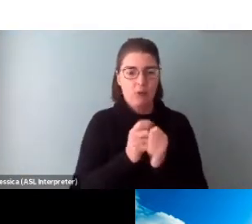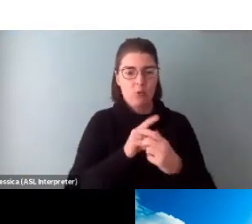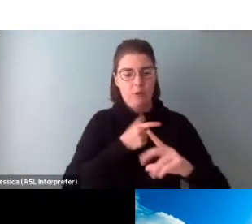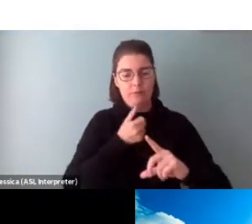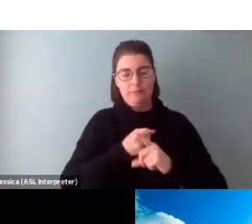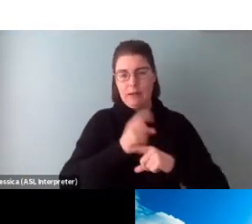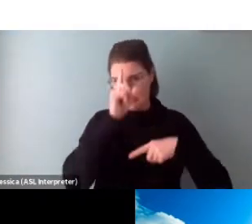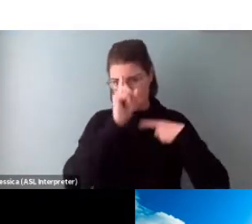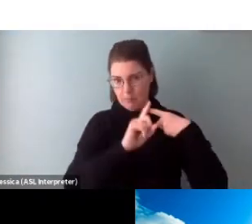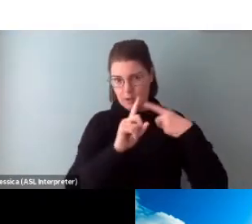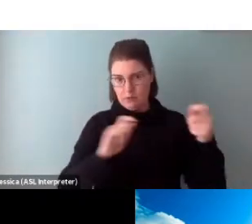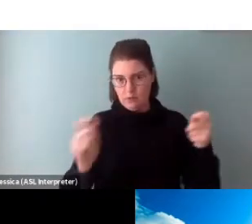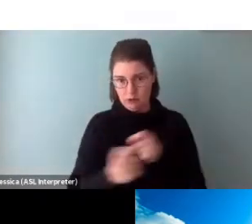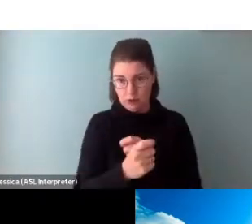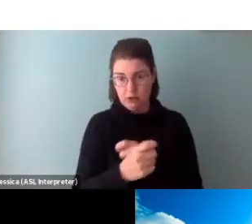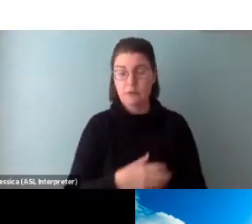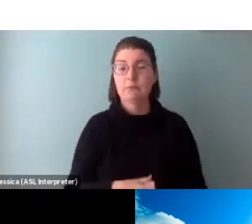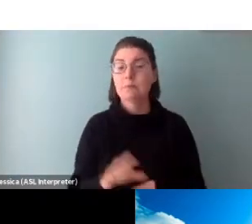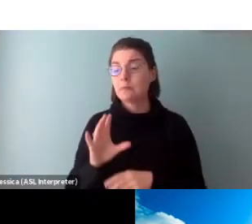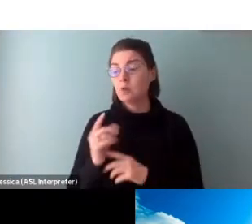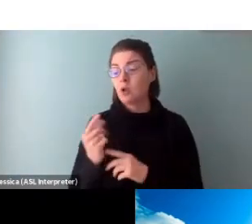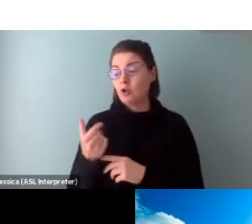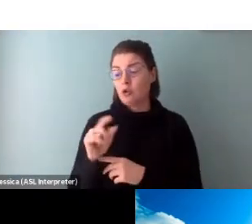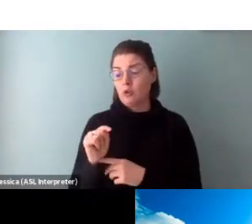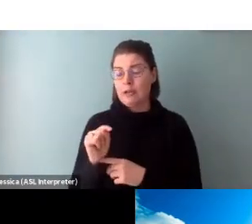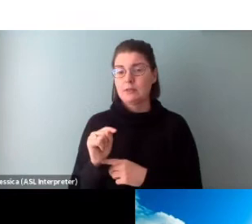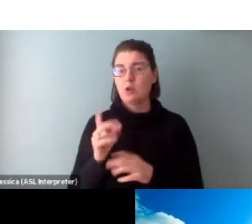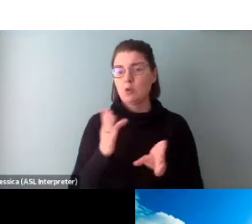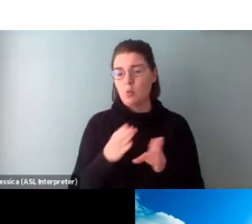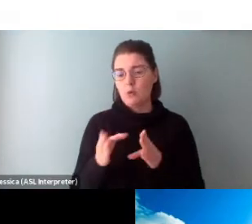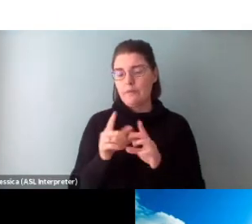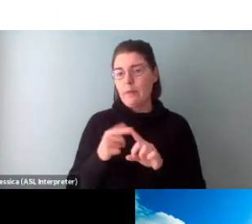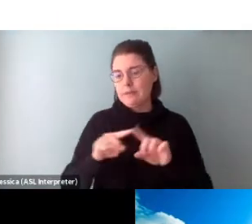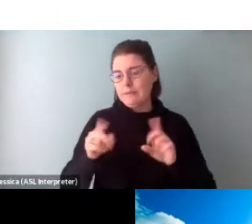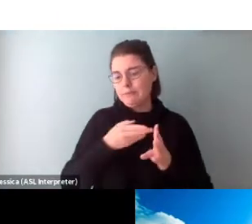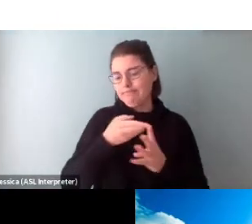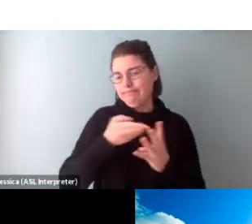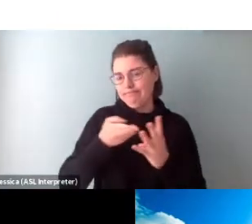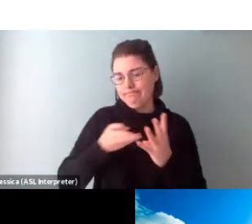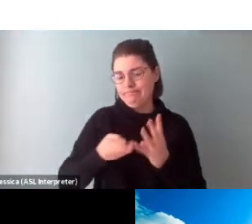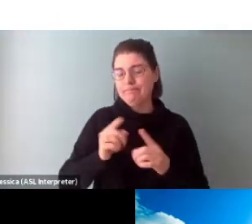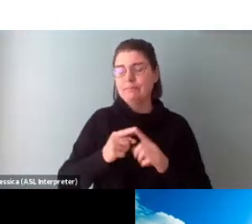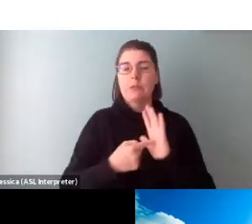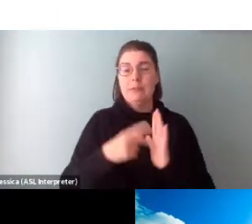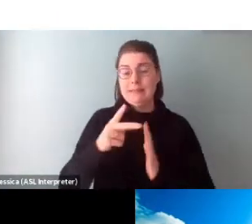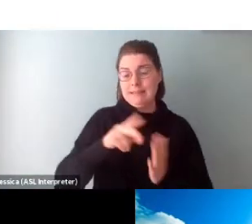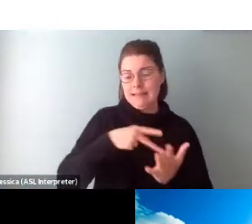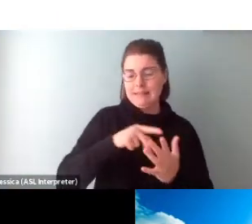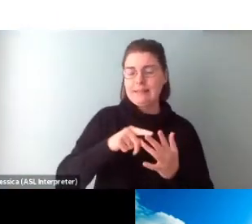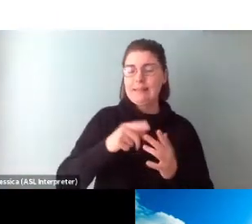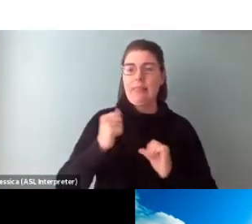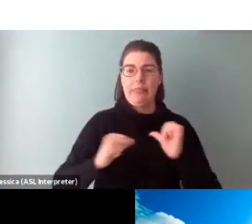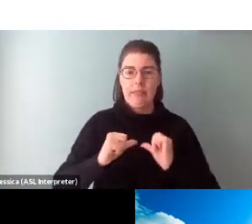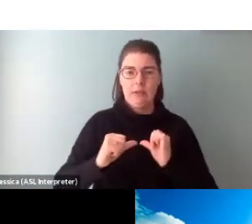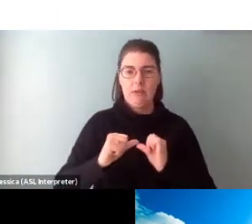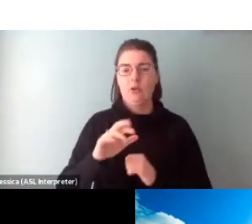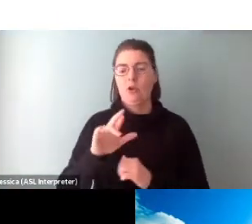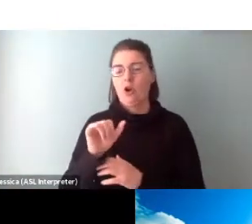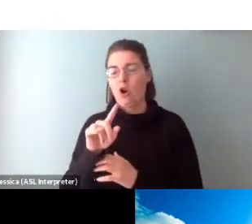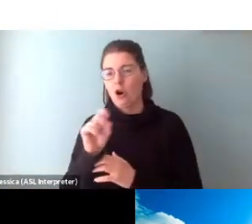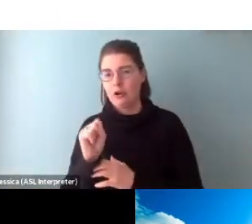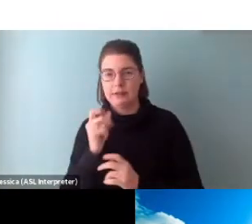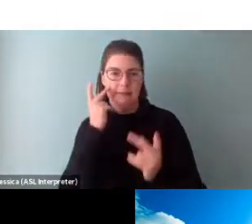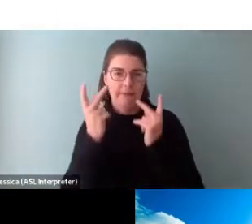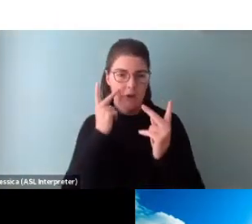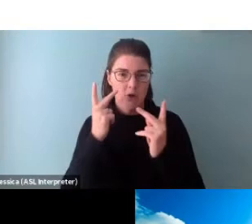Granting programs are also organized by discipline. So OAC supports dance, theater, music, media arts, visual